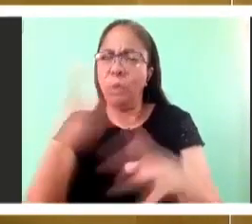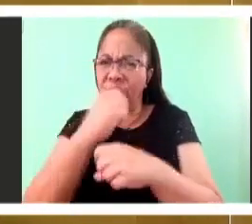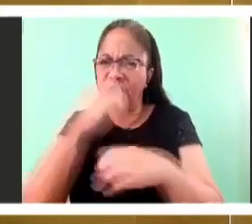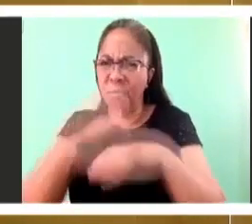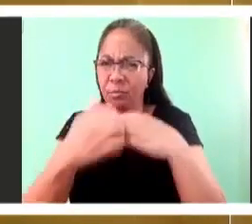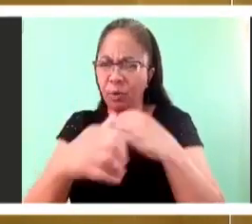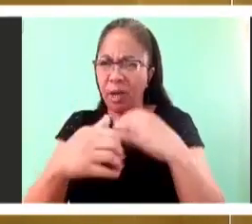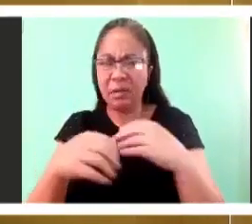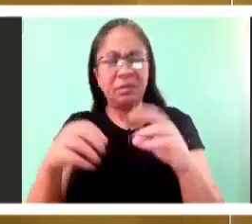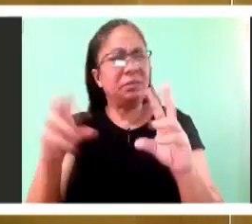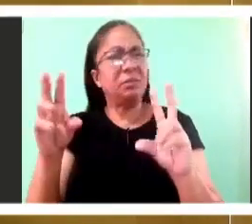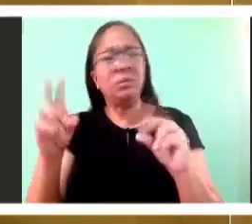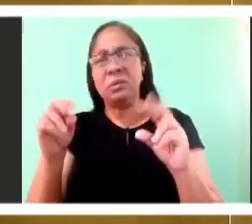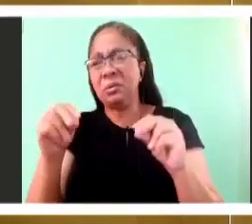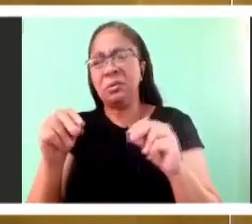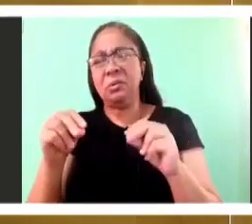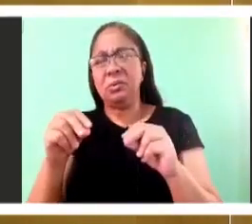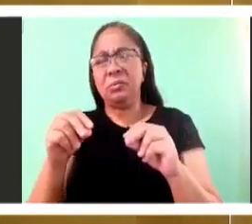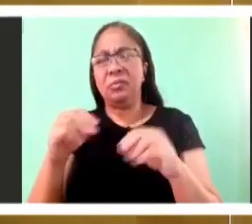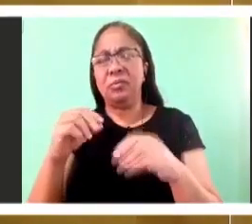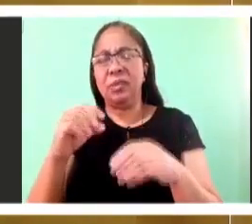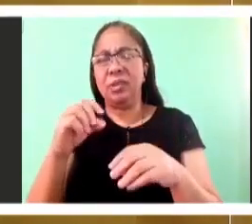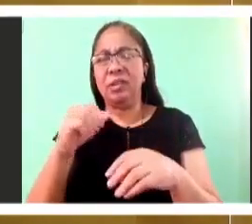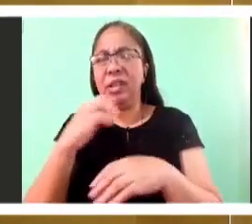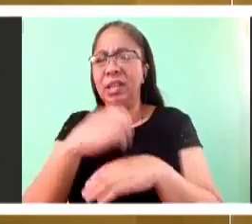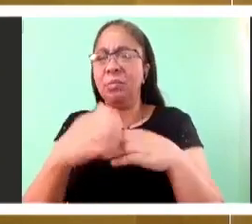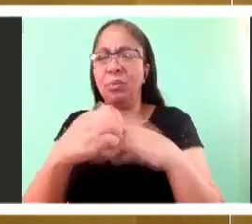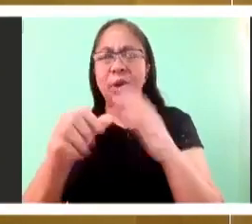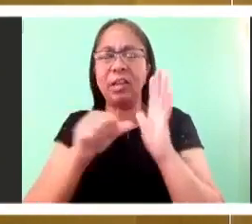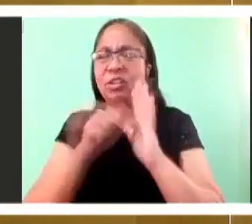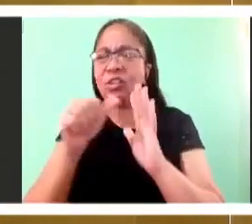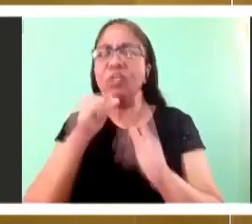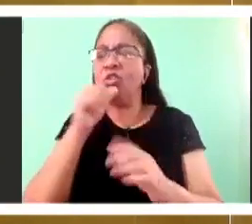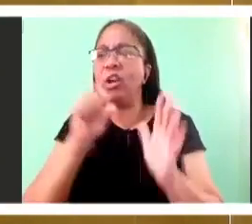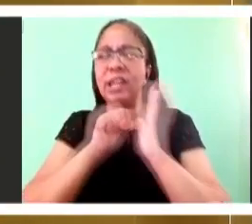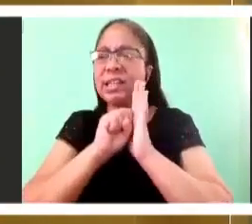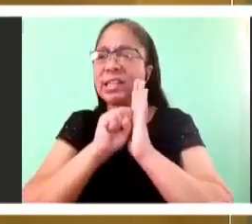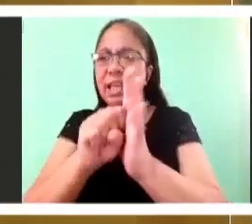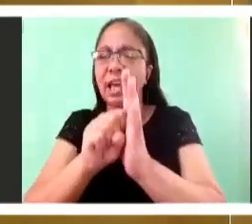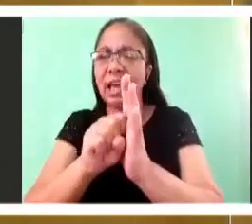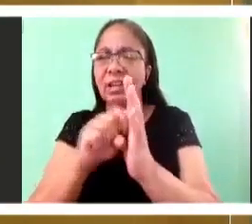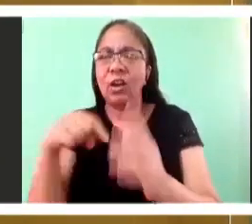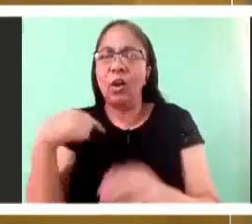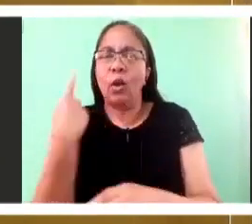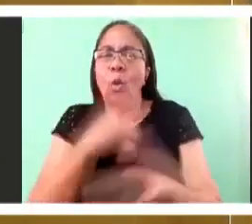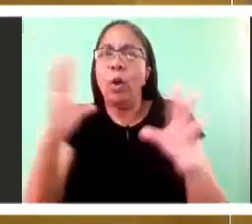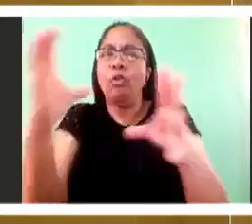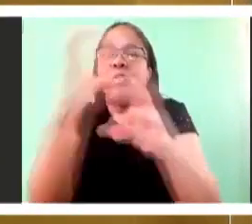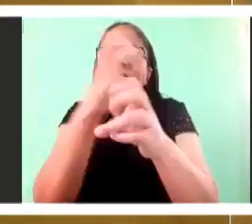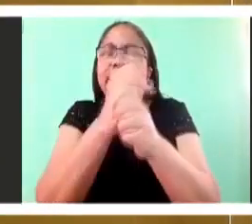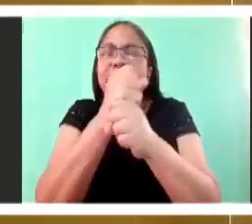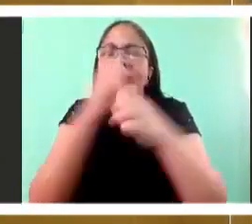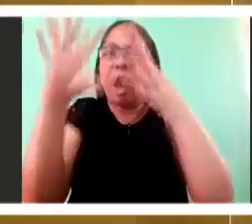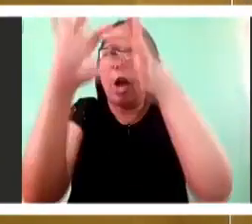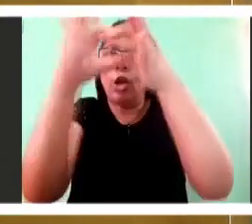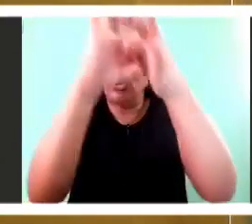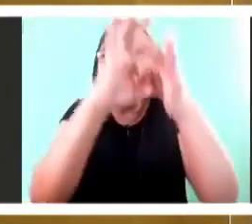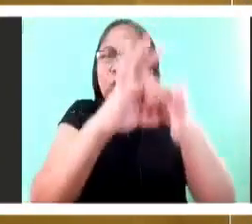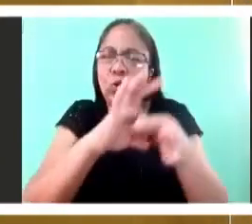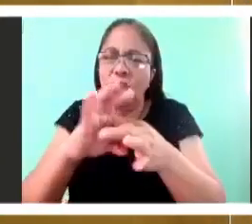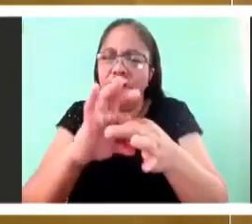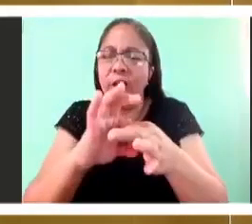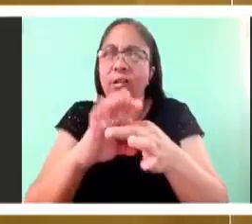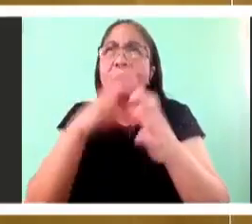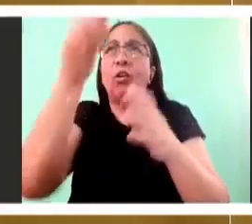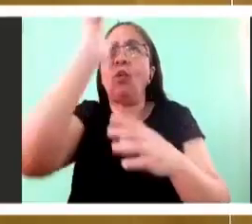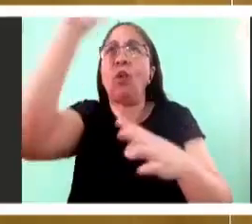and the body of God because God's body operates outside of time and the full sacrifice of the cross